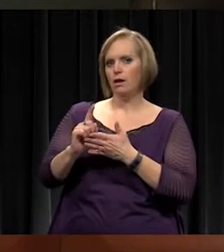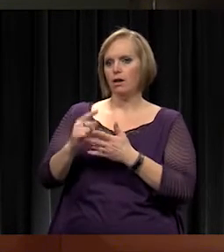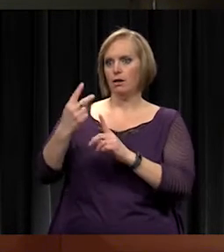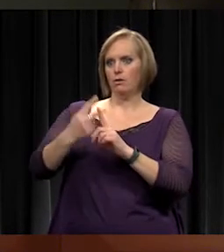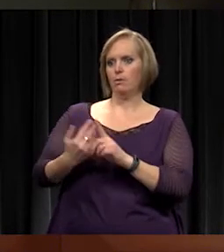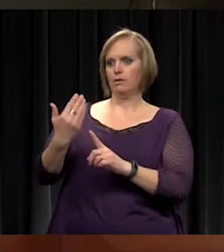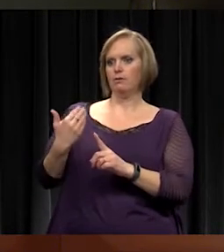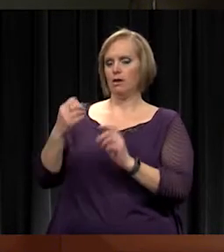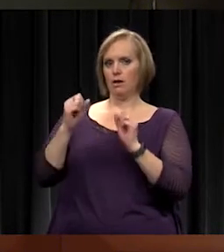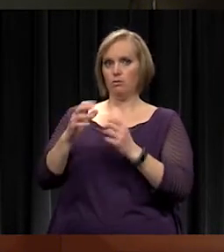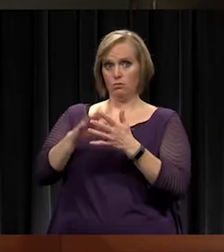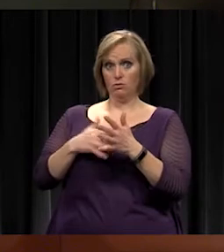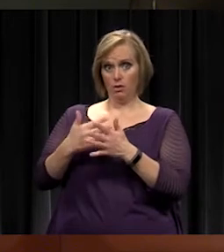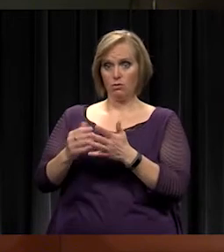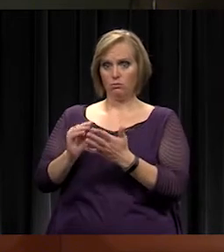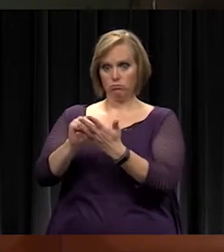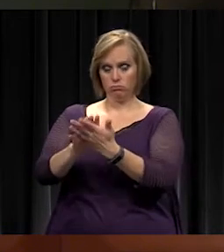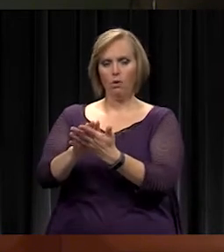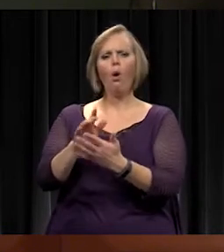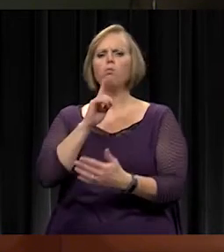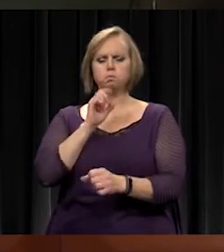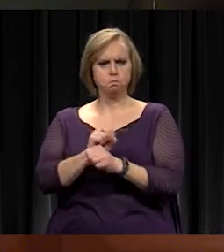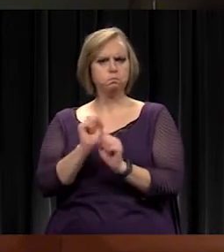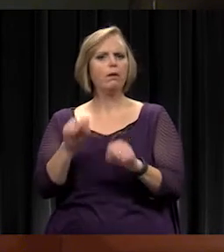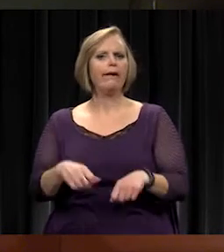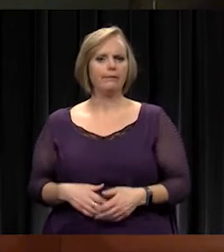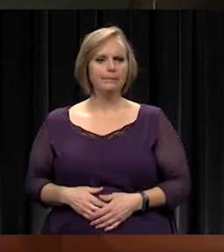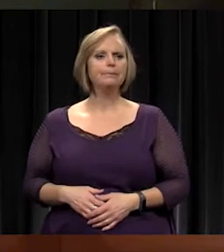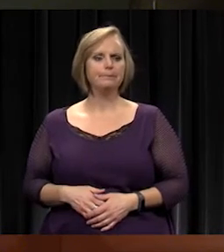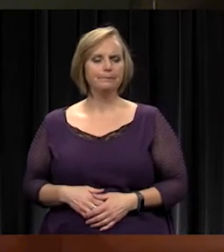in advance, can you schedule? Okay. Yep. Absolutely. Good.